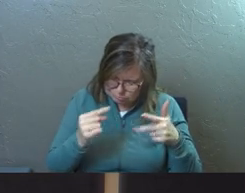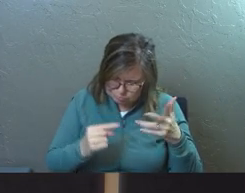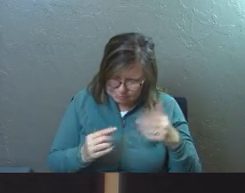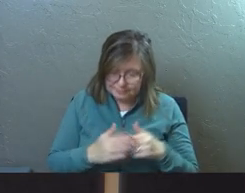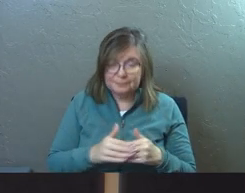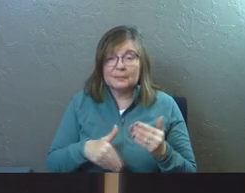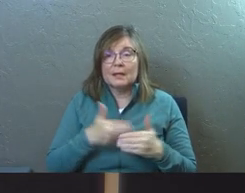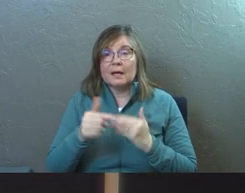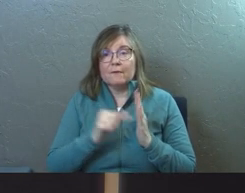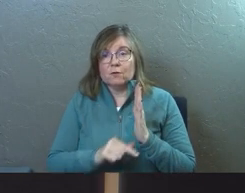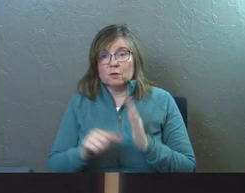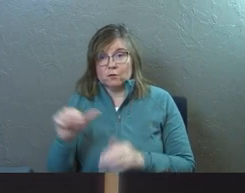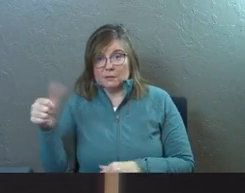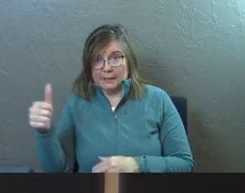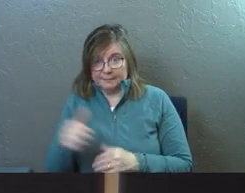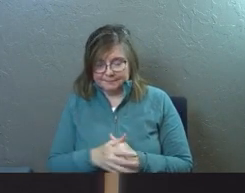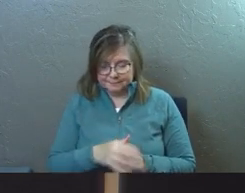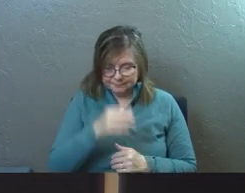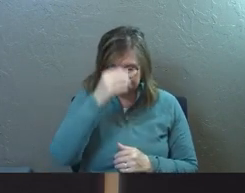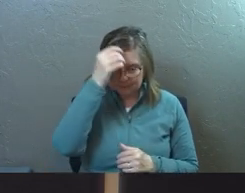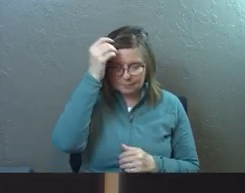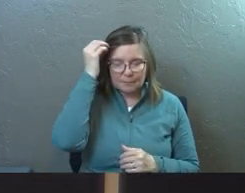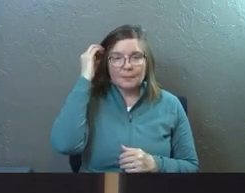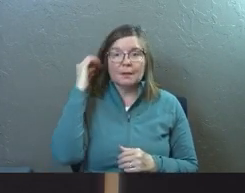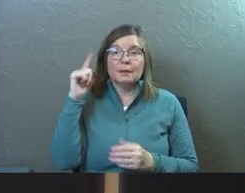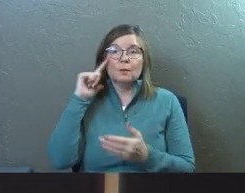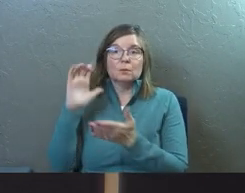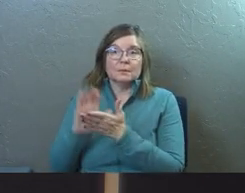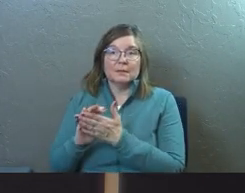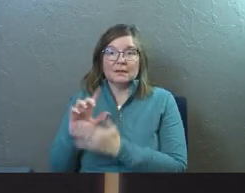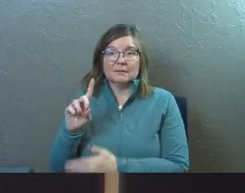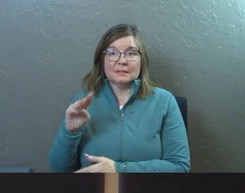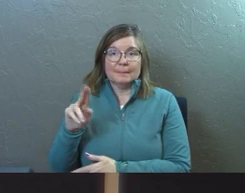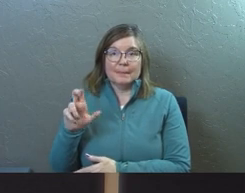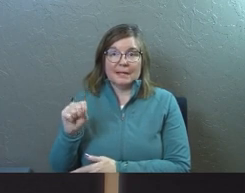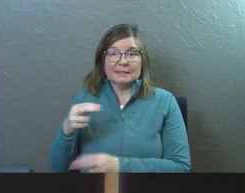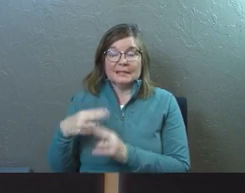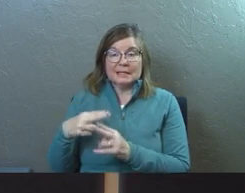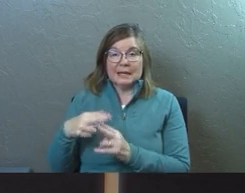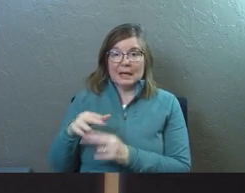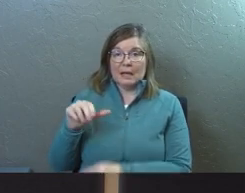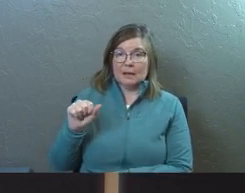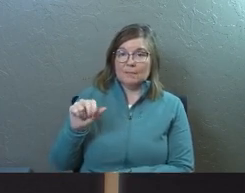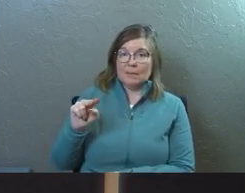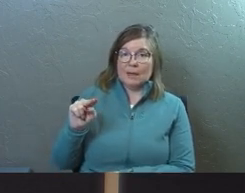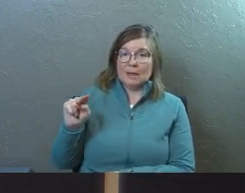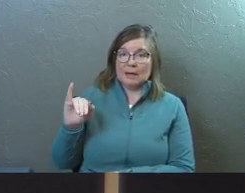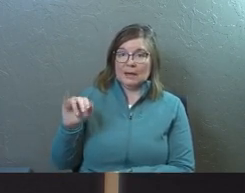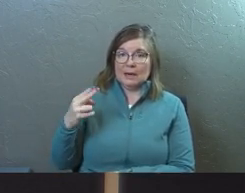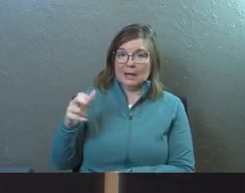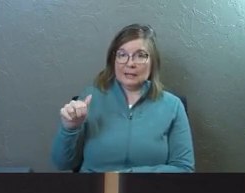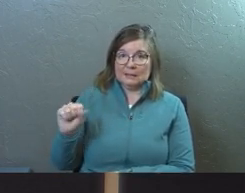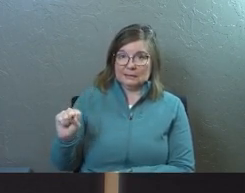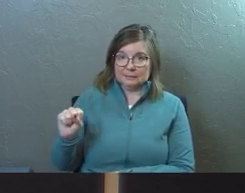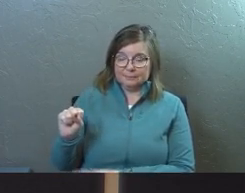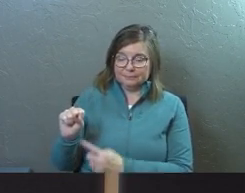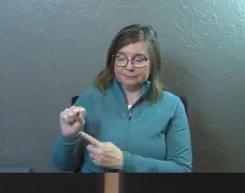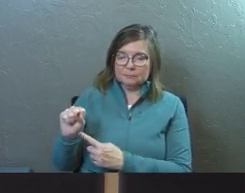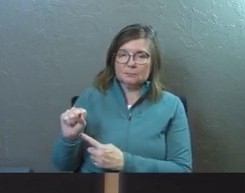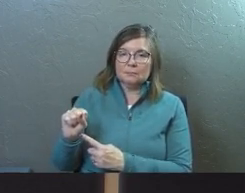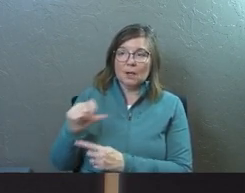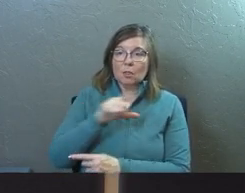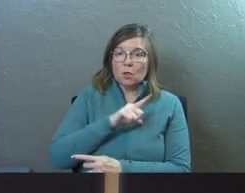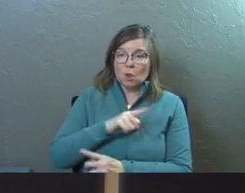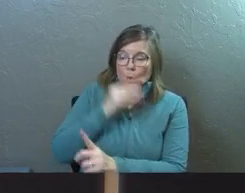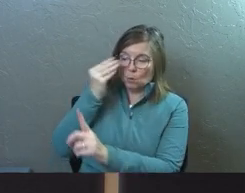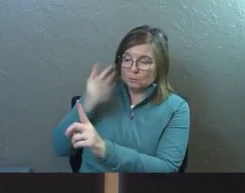Next verse, verse 10. Now there was a believer in Damascus named Ananias. The Lord spoke to him in a vision calling